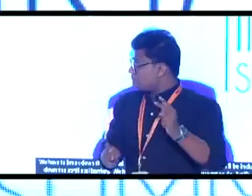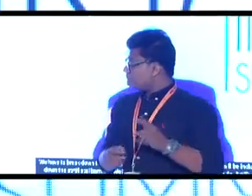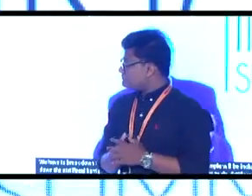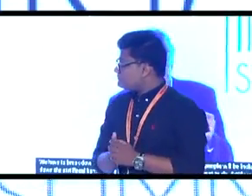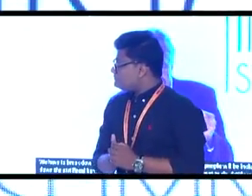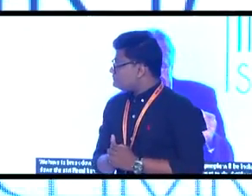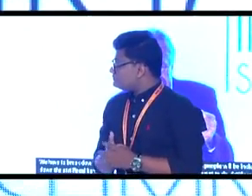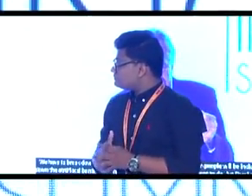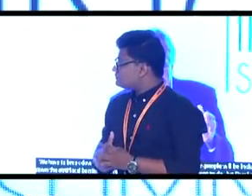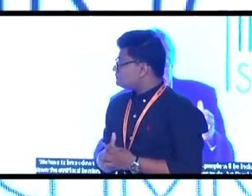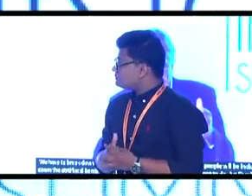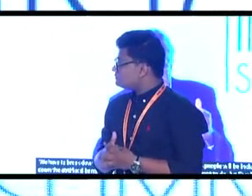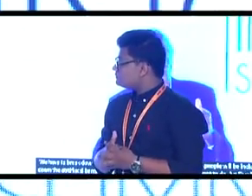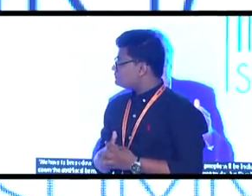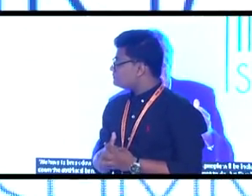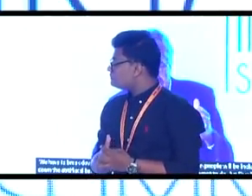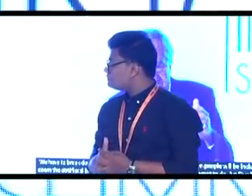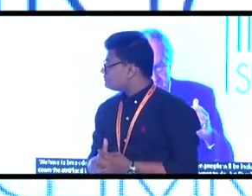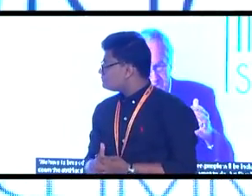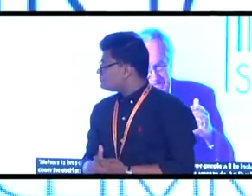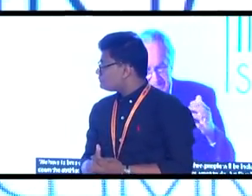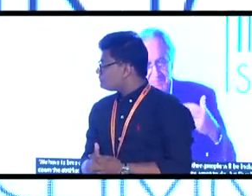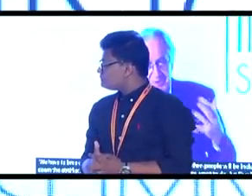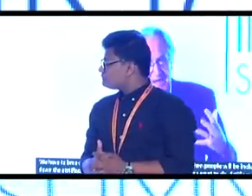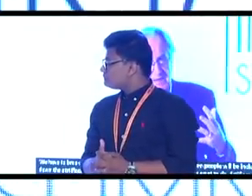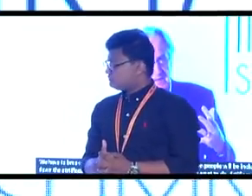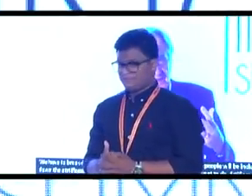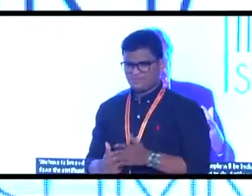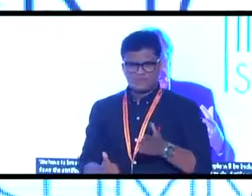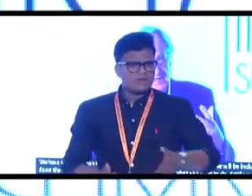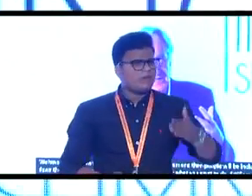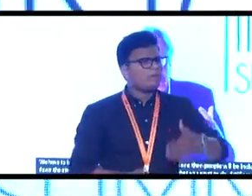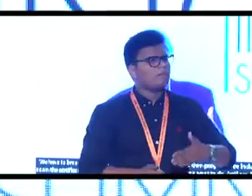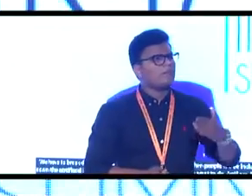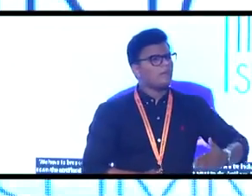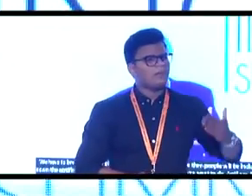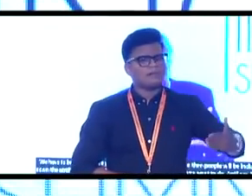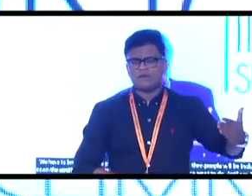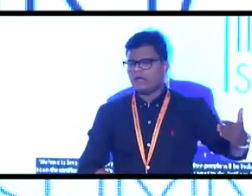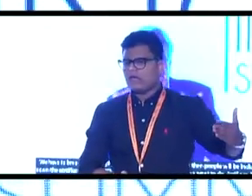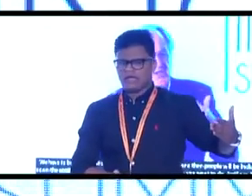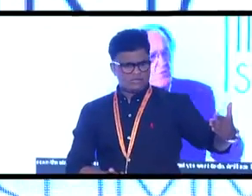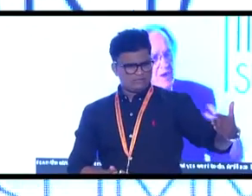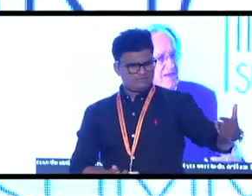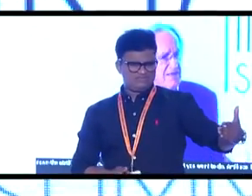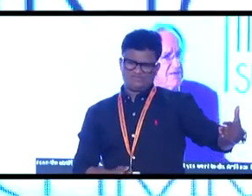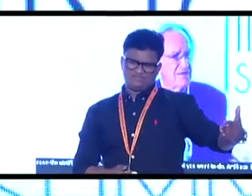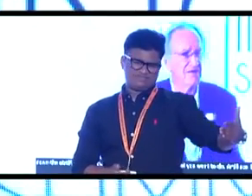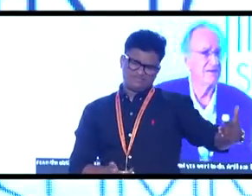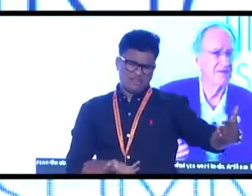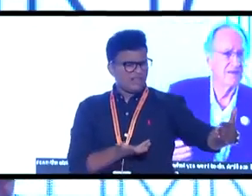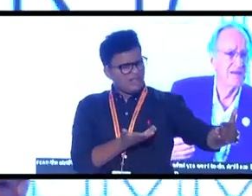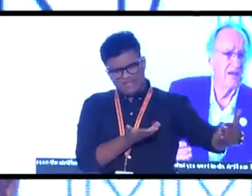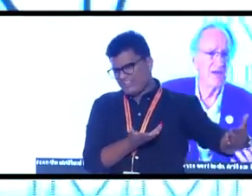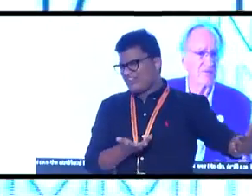You see, to accept that and to say that's just the way it is